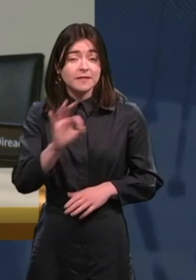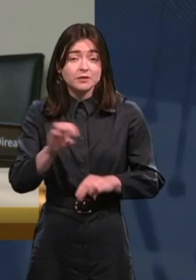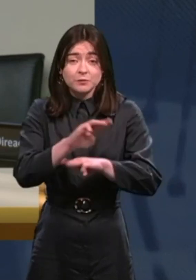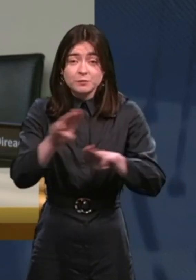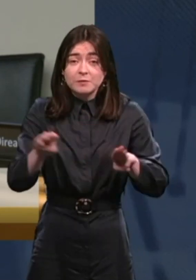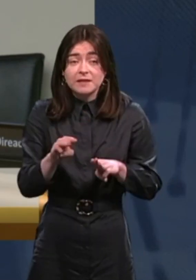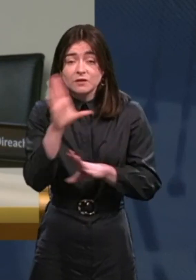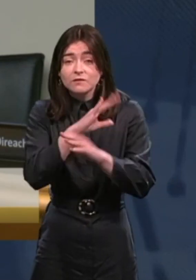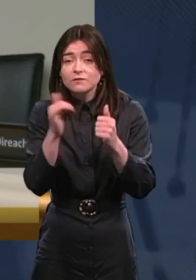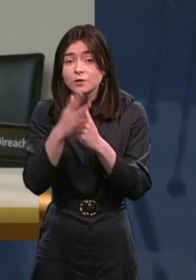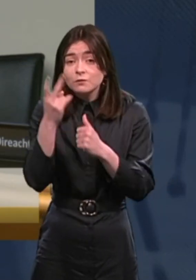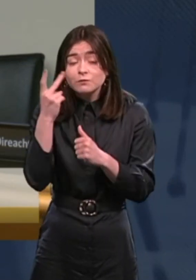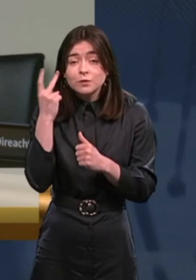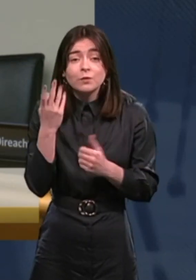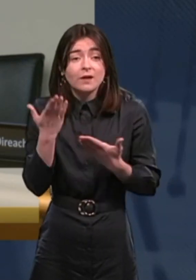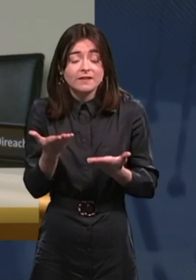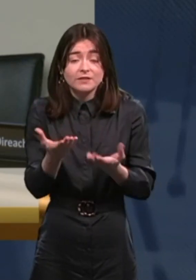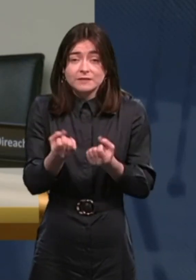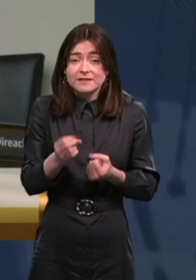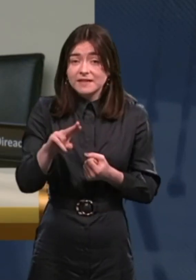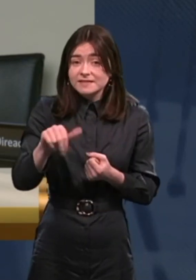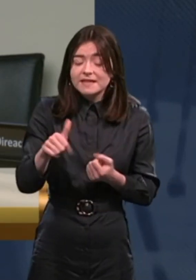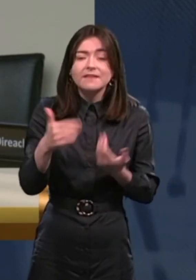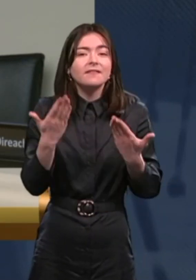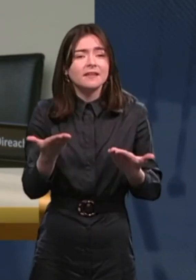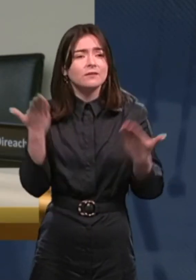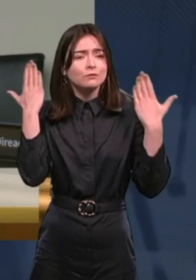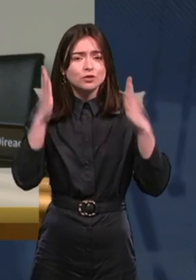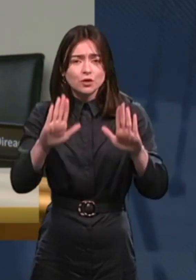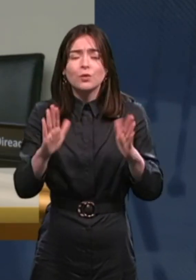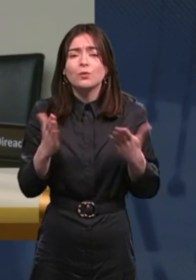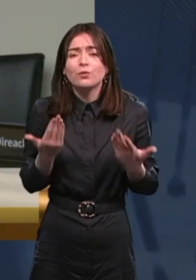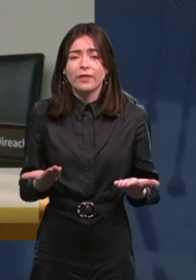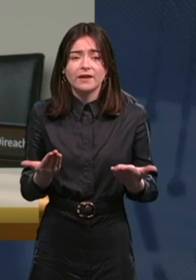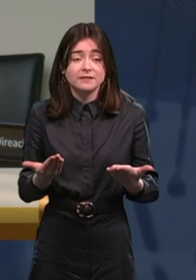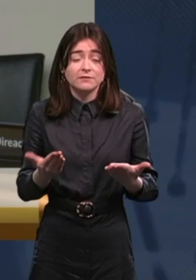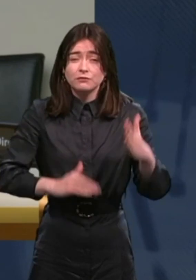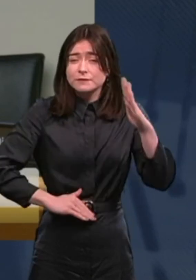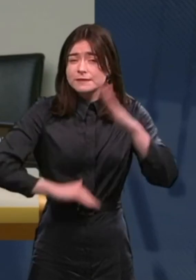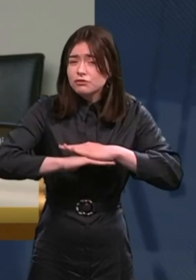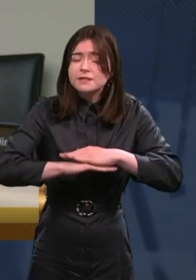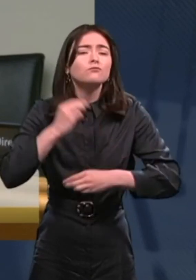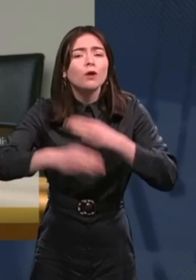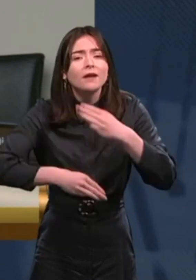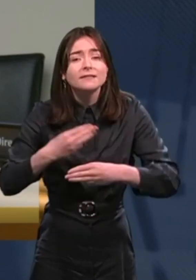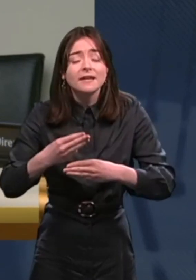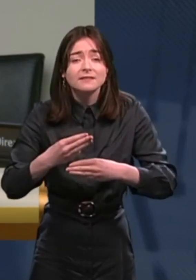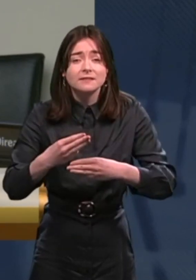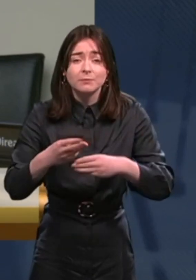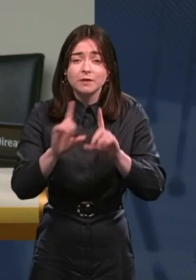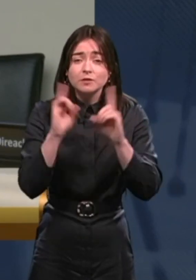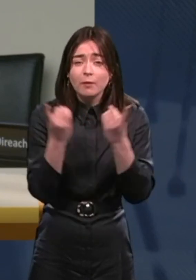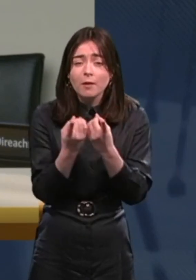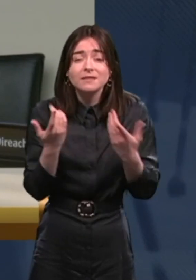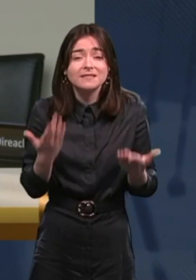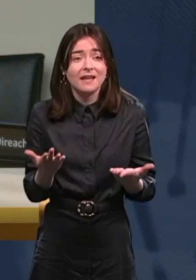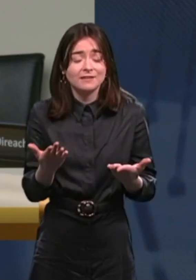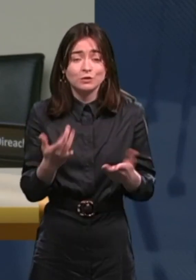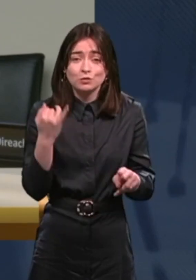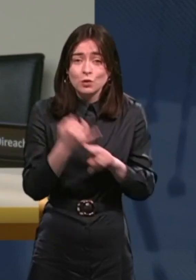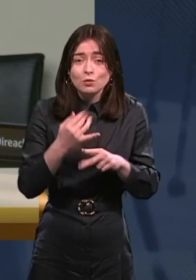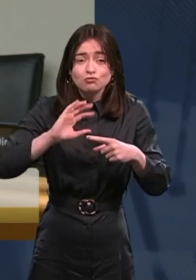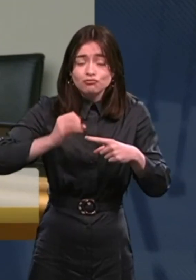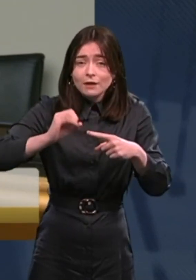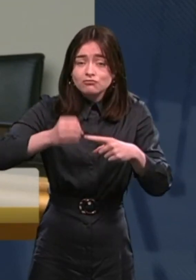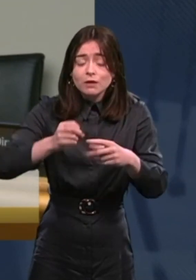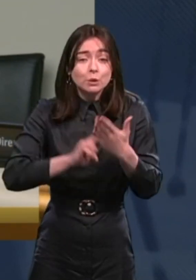I think it would show that there's an overly restrictive approach being taken by the department. And when schools are actually tied up with so much of their time trying to get the S